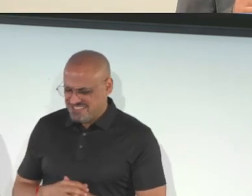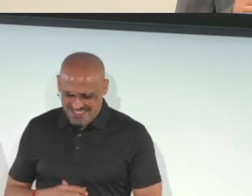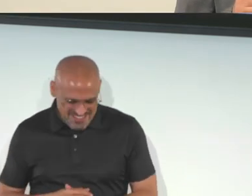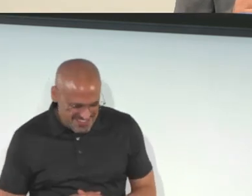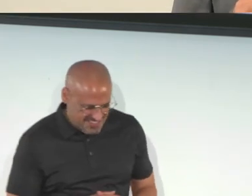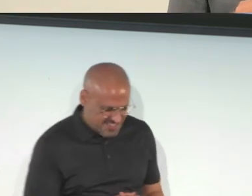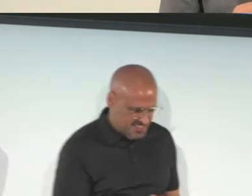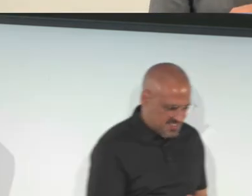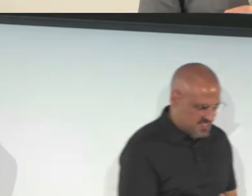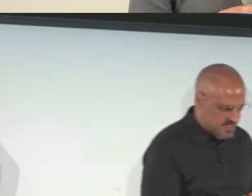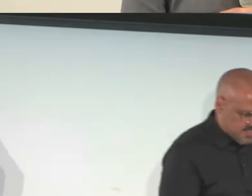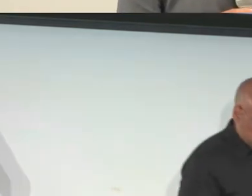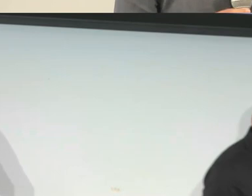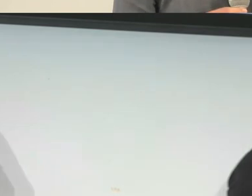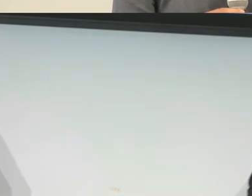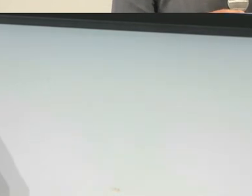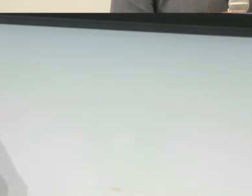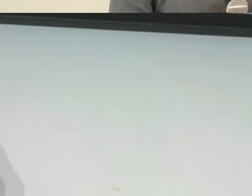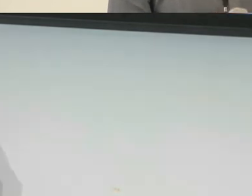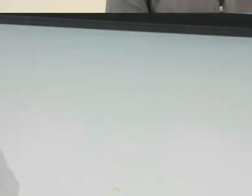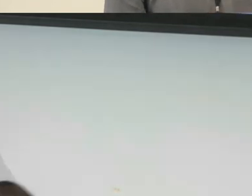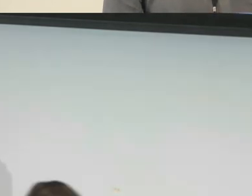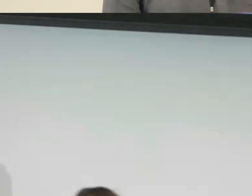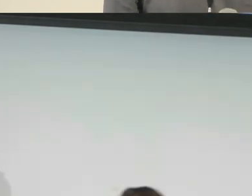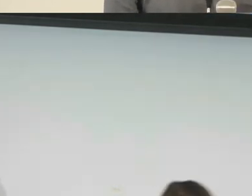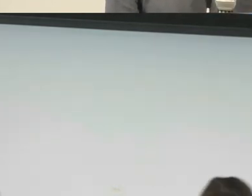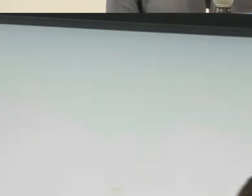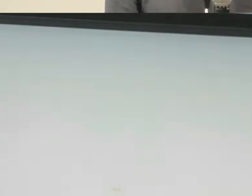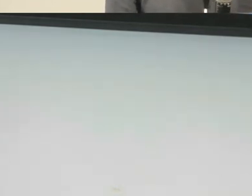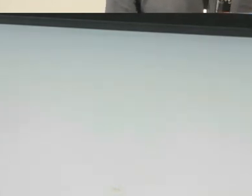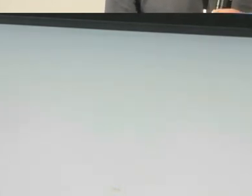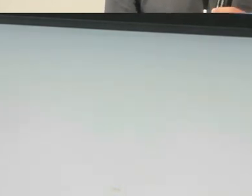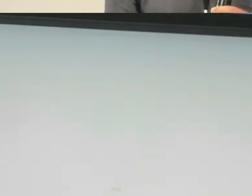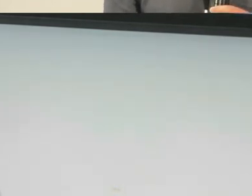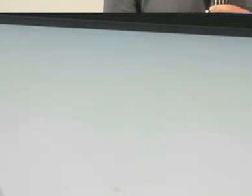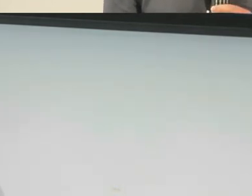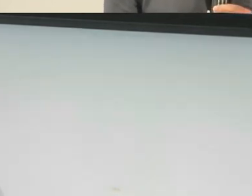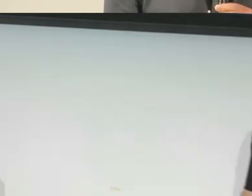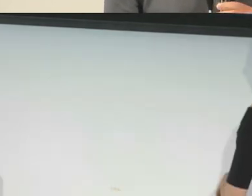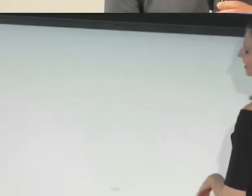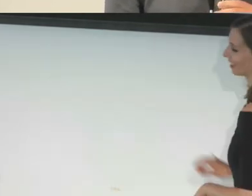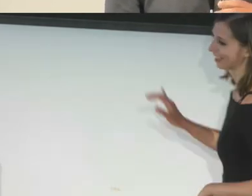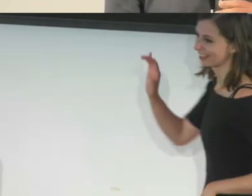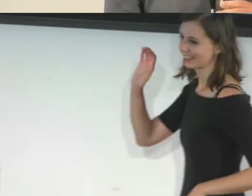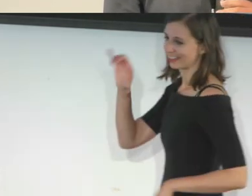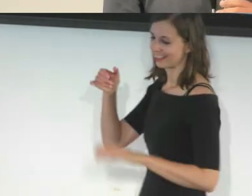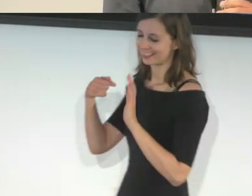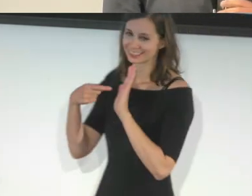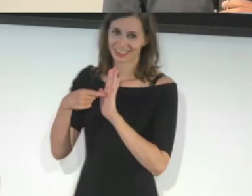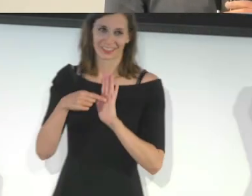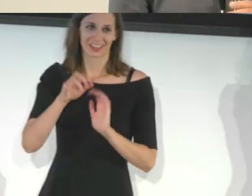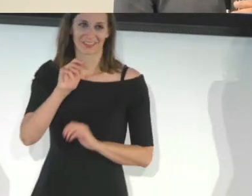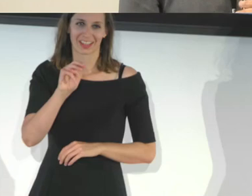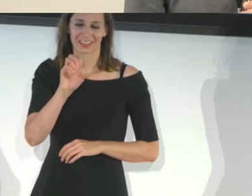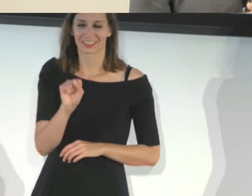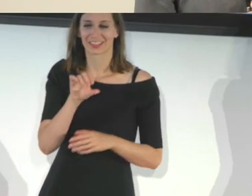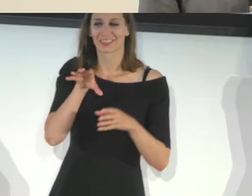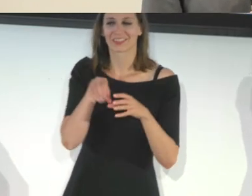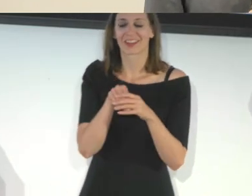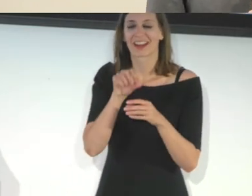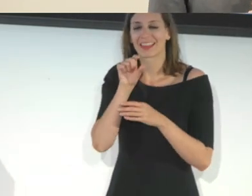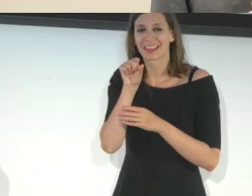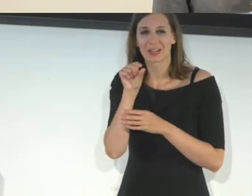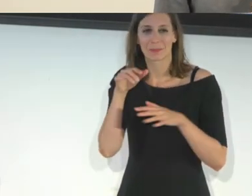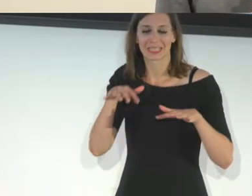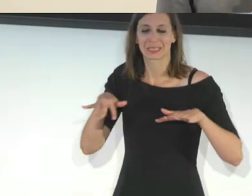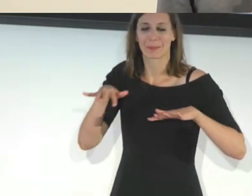So in that example. Microsoft has incorporated a little bit of spatial sound there as well.